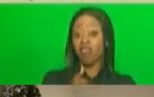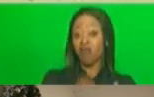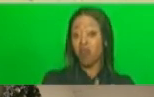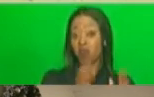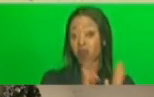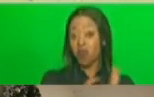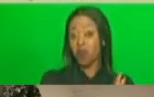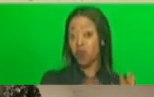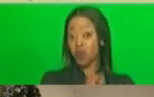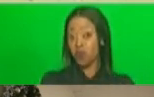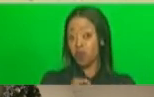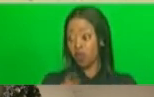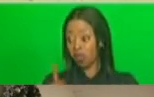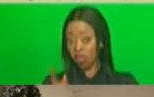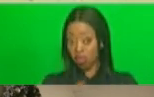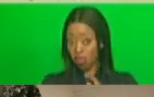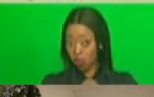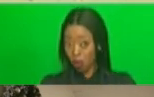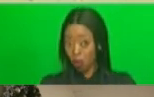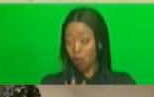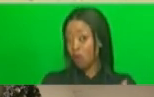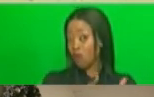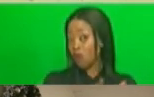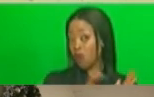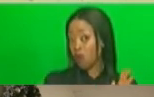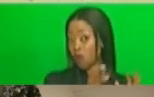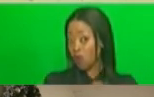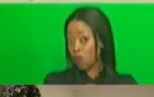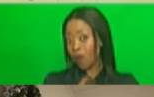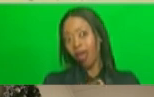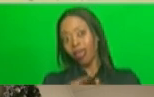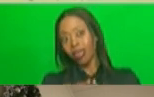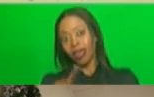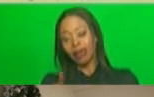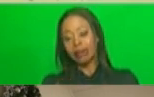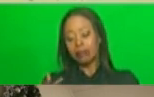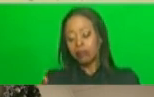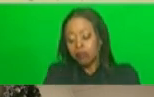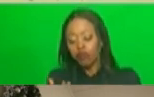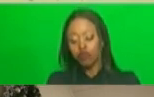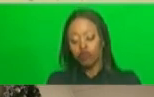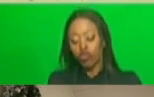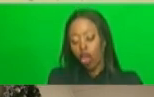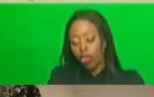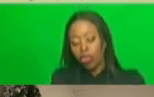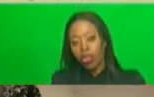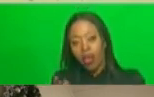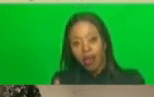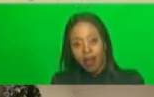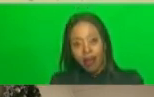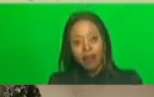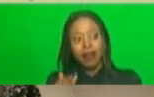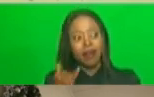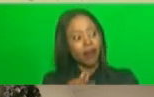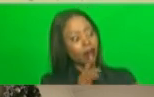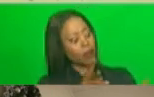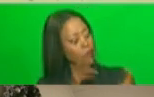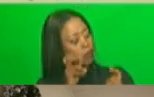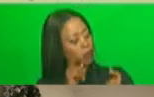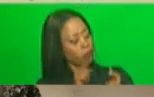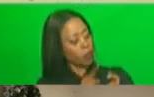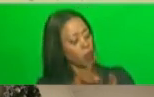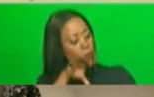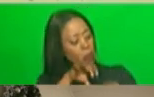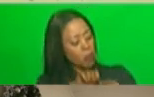businesses and shops linked to any poisoning incidents or found to unlawfully stock hazardous